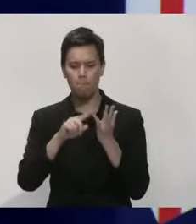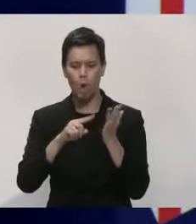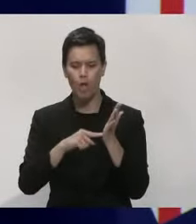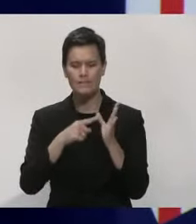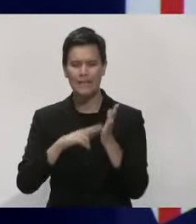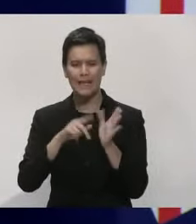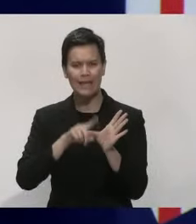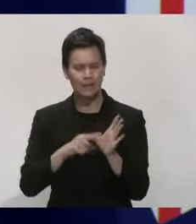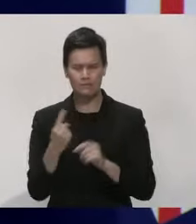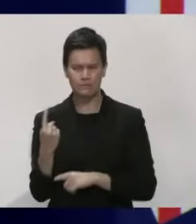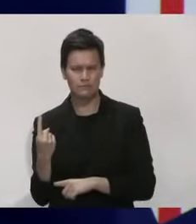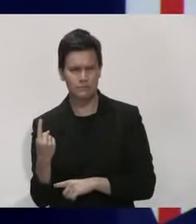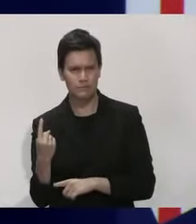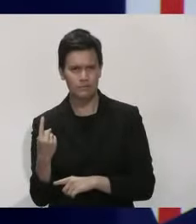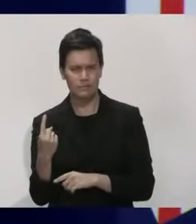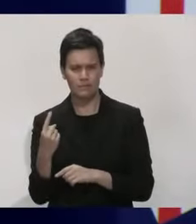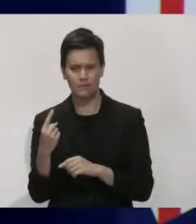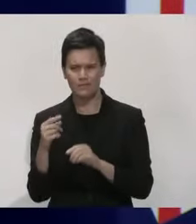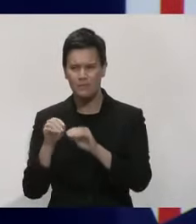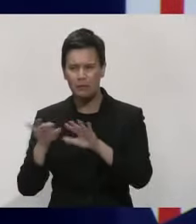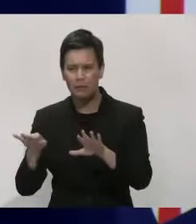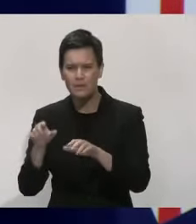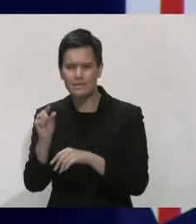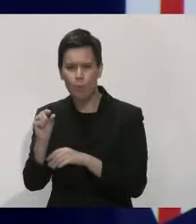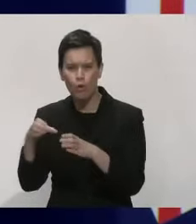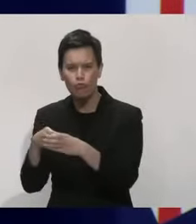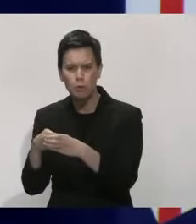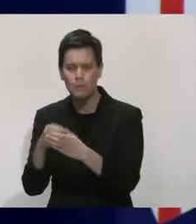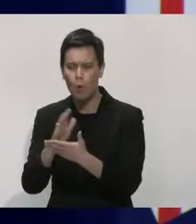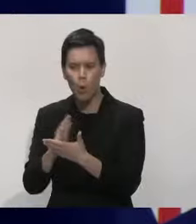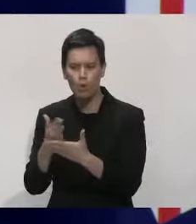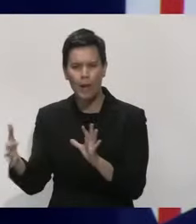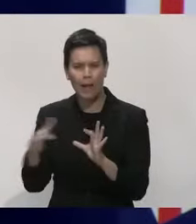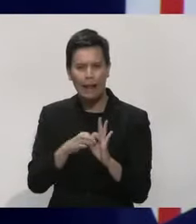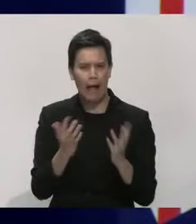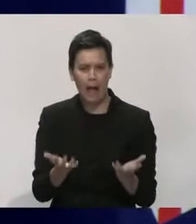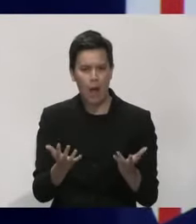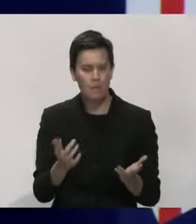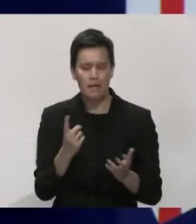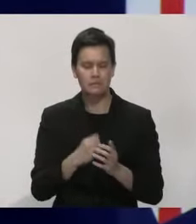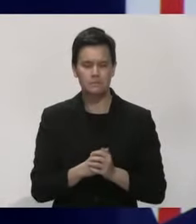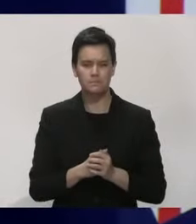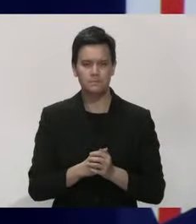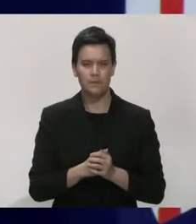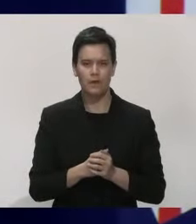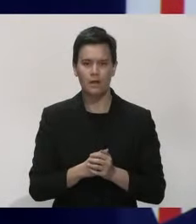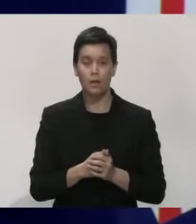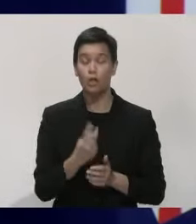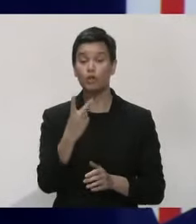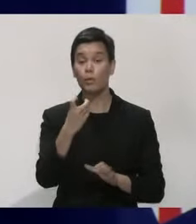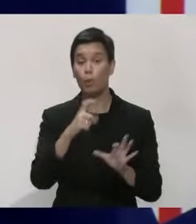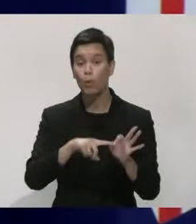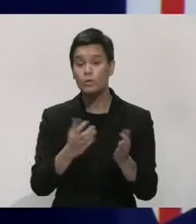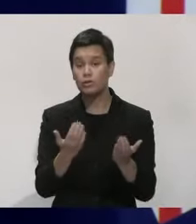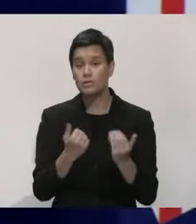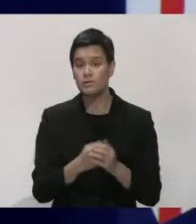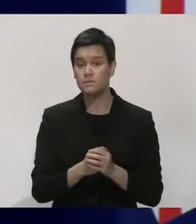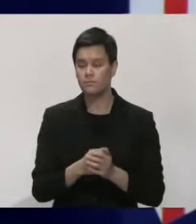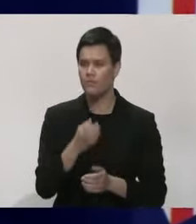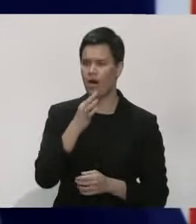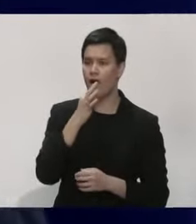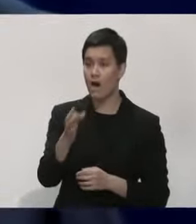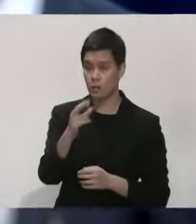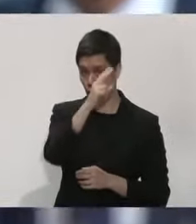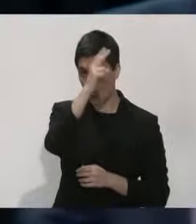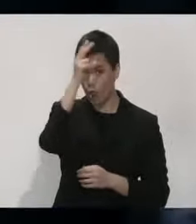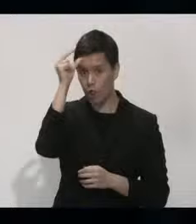and there is a small grouping around that, but we'll include an update in the written statement today. Okay, last two questions. One here and one here. Regarding the nurses strike tomorrow, do you